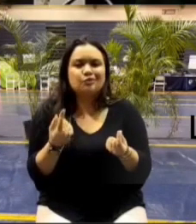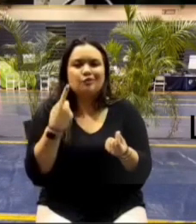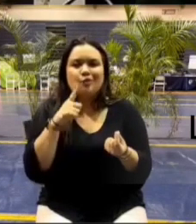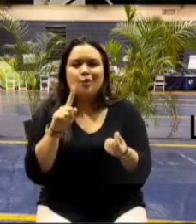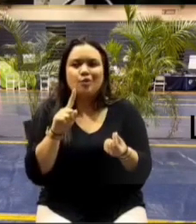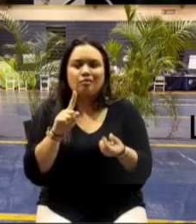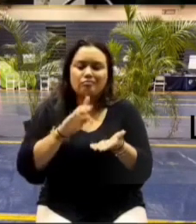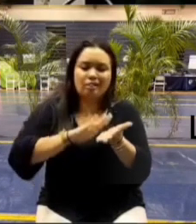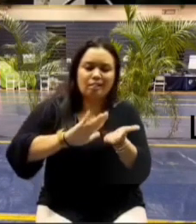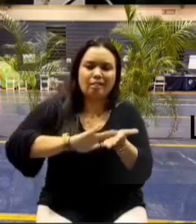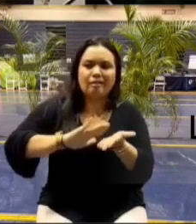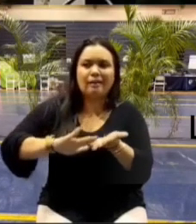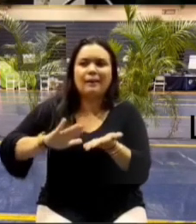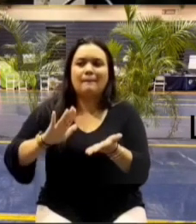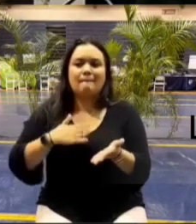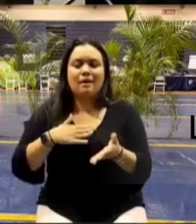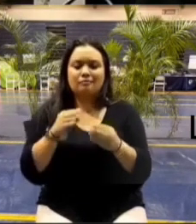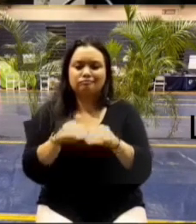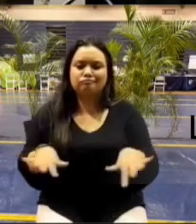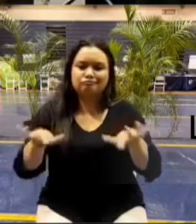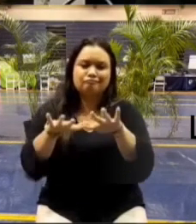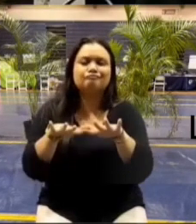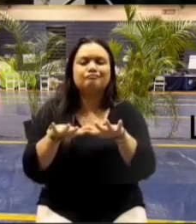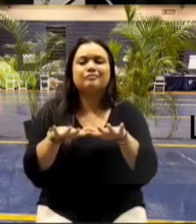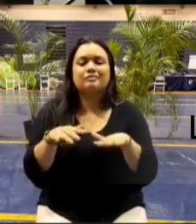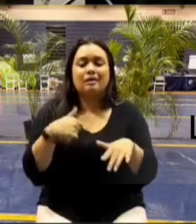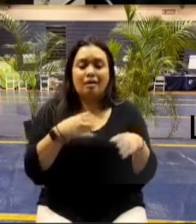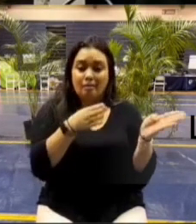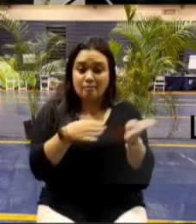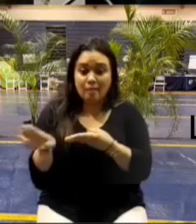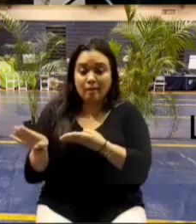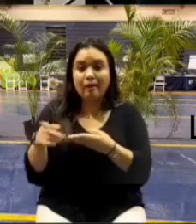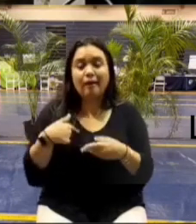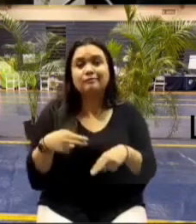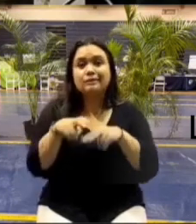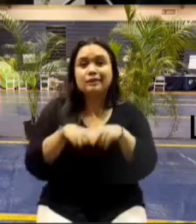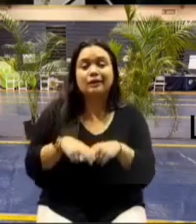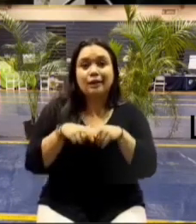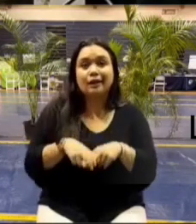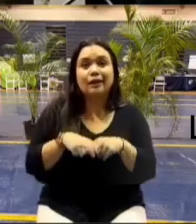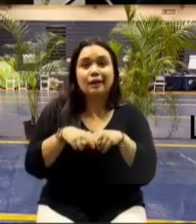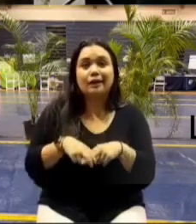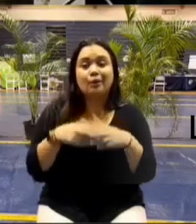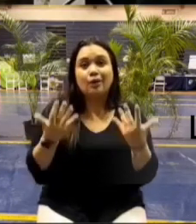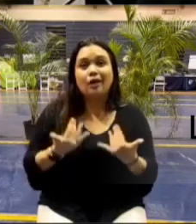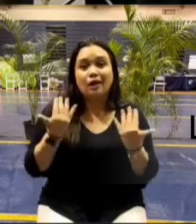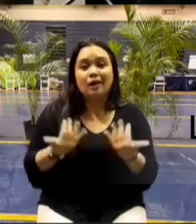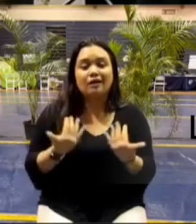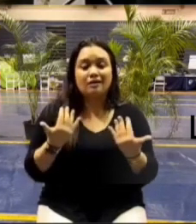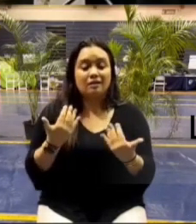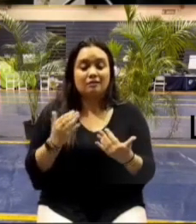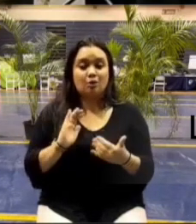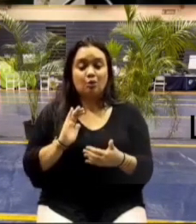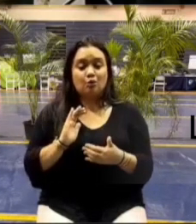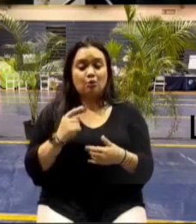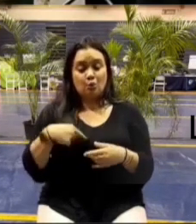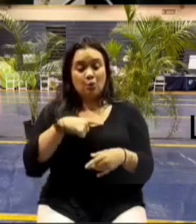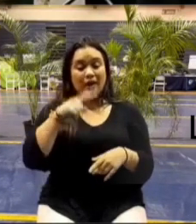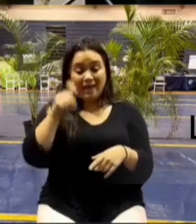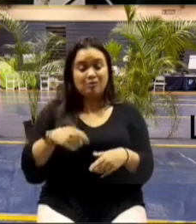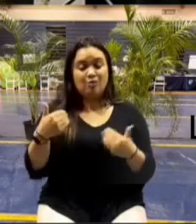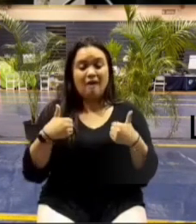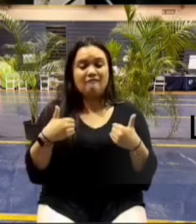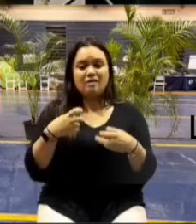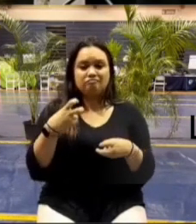i get my plans how long am i sitting like you said the neighborhoods we got to have hot discussions i